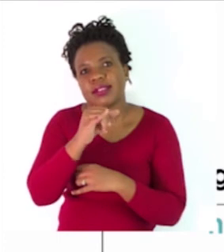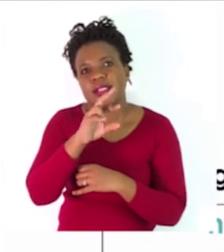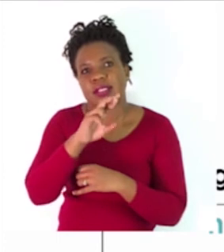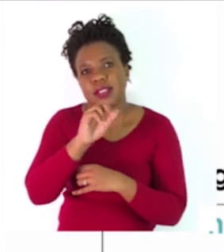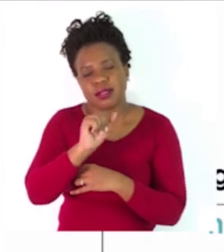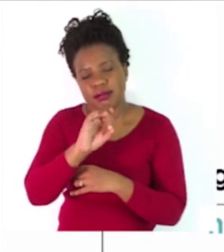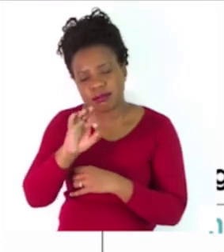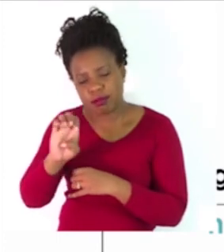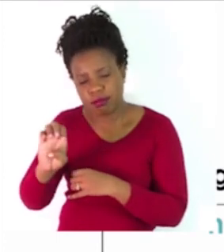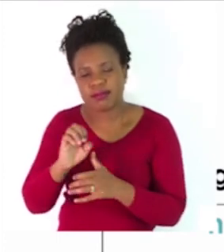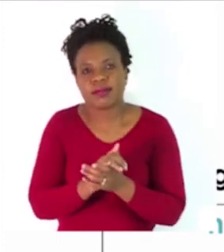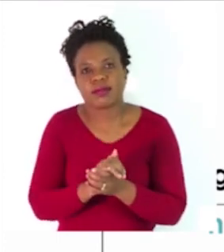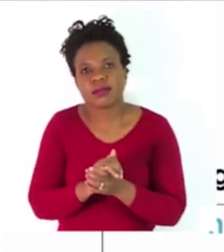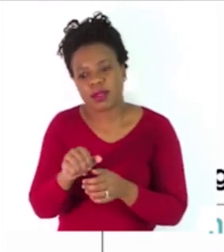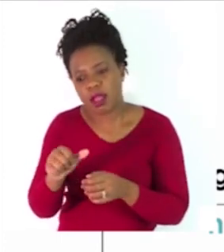the remaining activities.